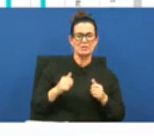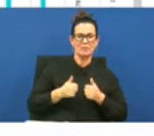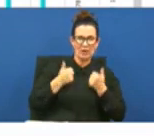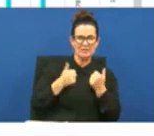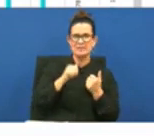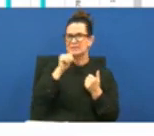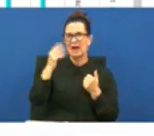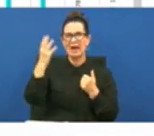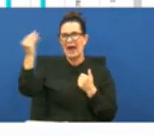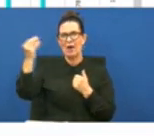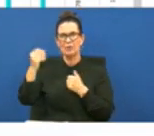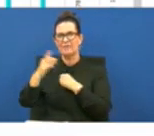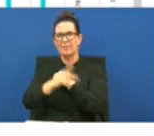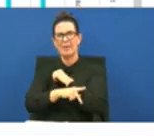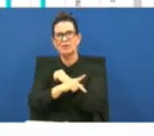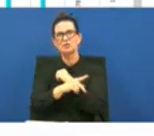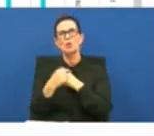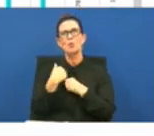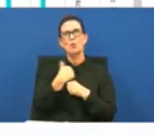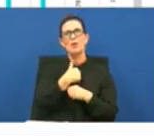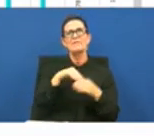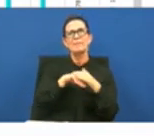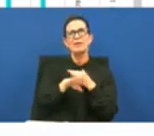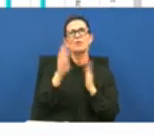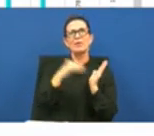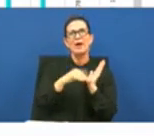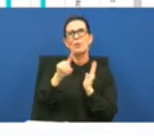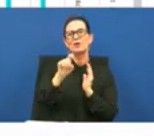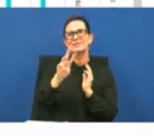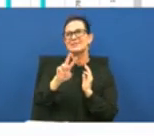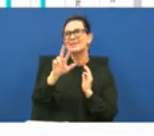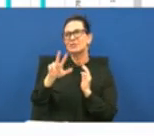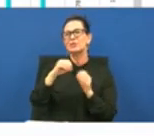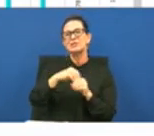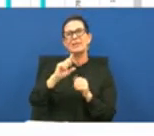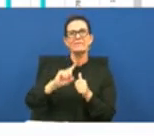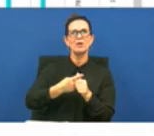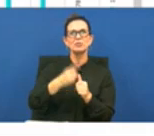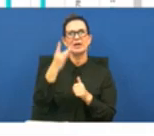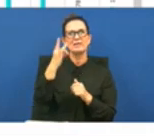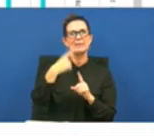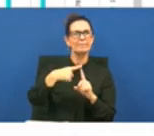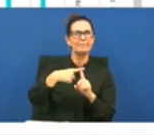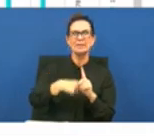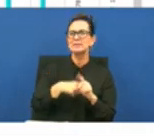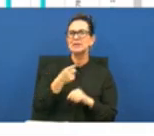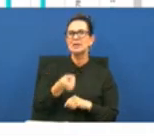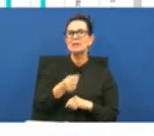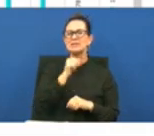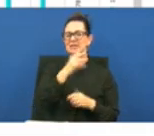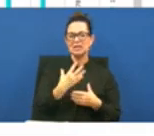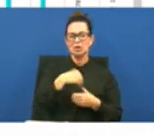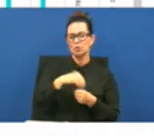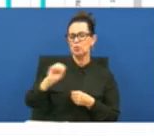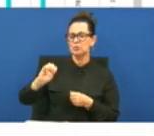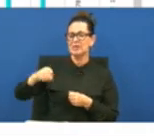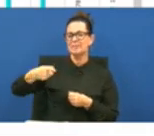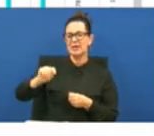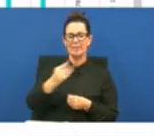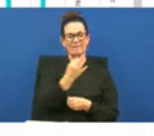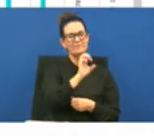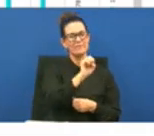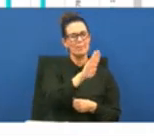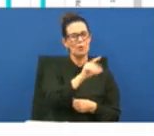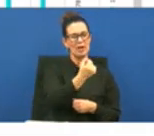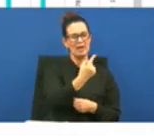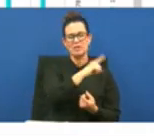4 163 individuals in the first 18 months this does not include september but it goes from february the 11th